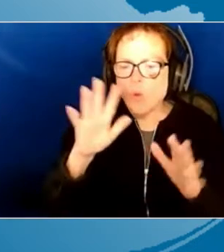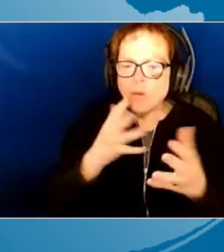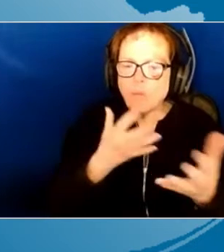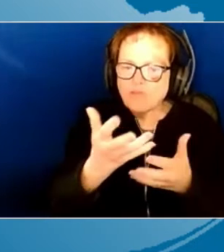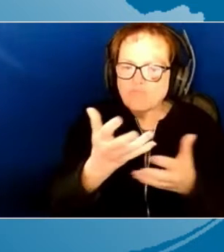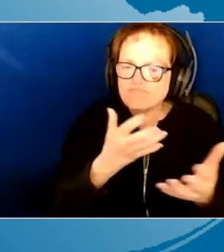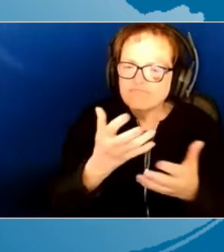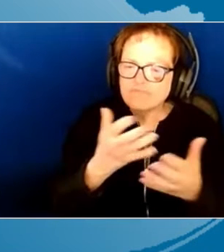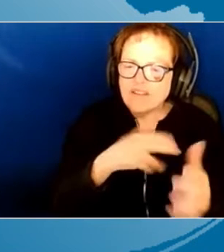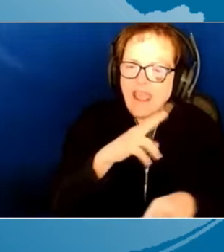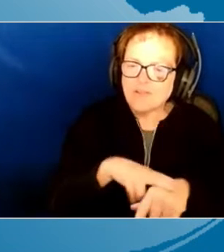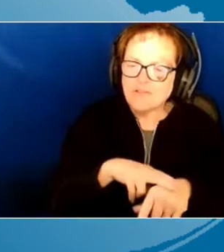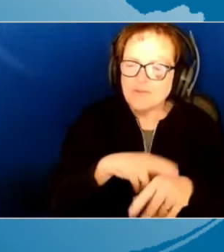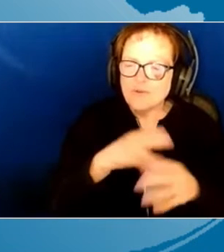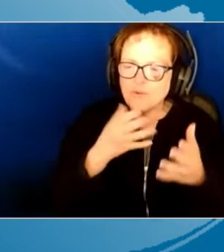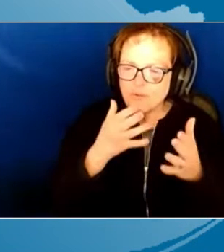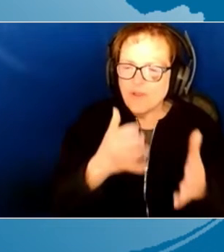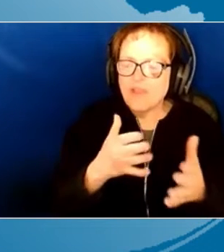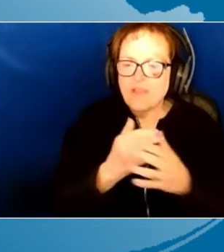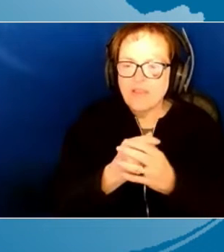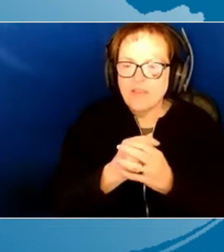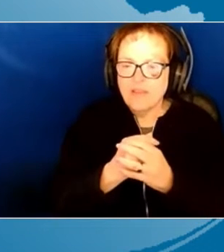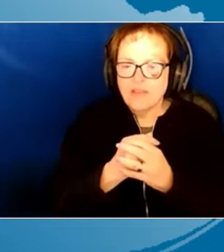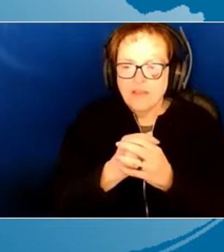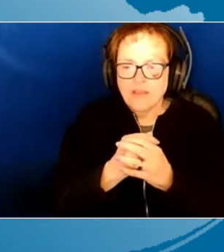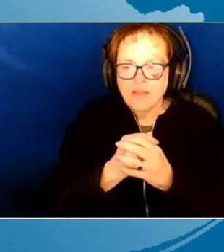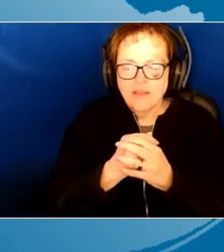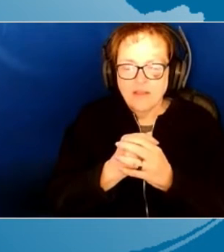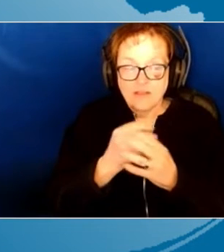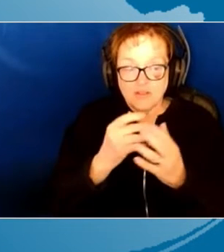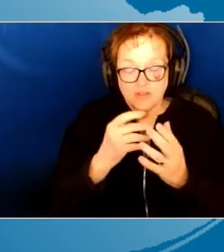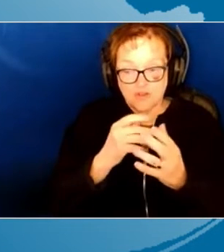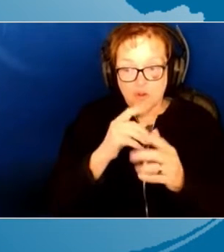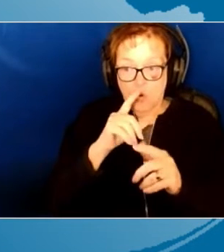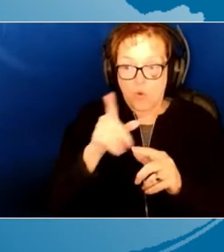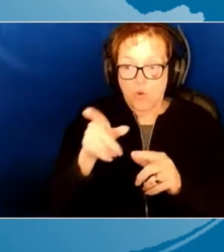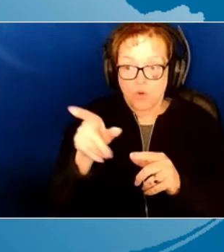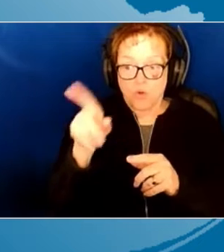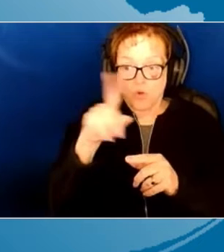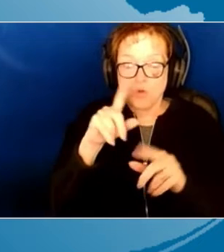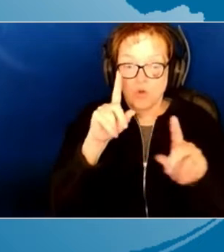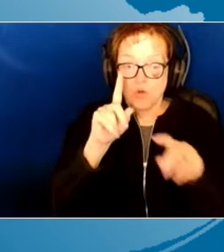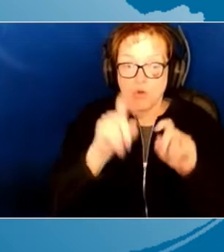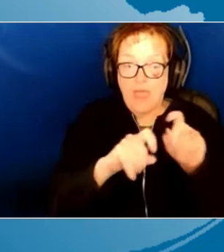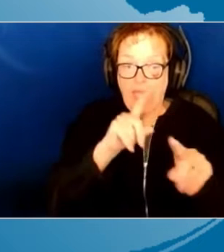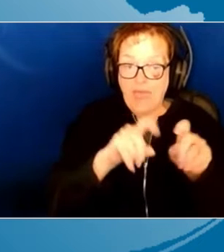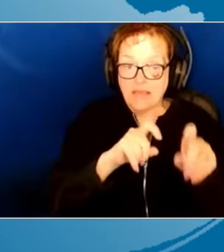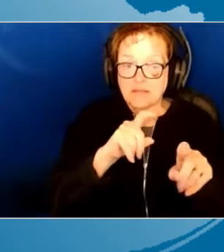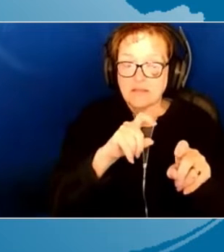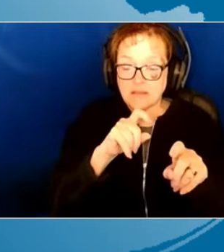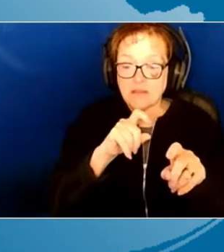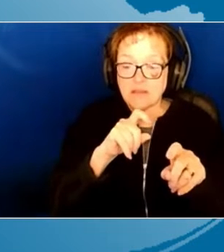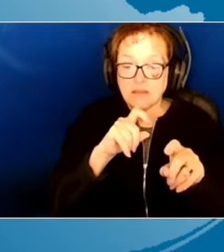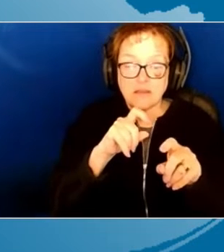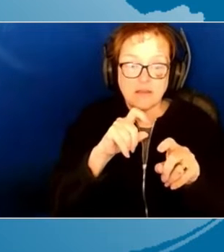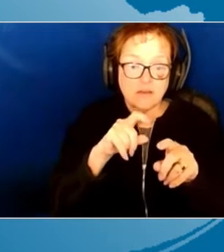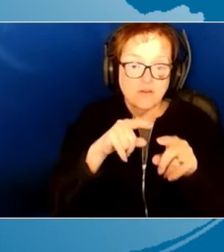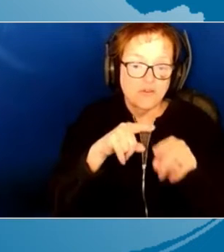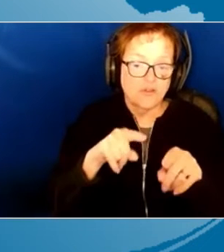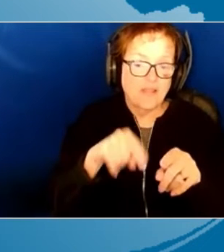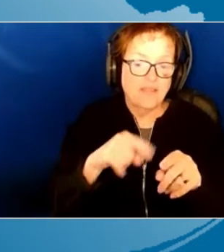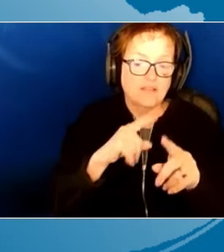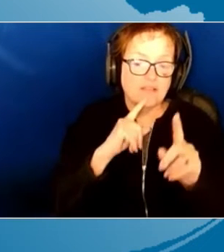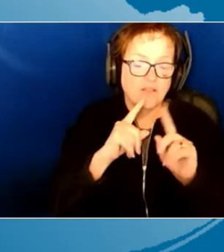conversation would flow. And so you'll be asking these questions as you would in the course of this conversation.